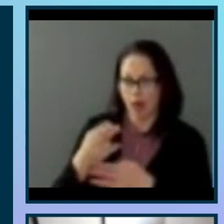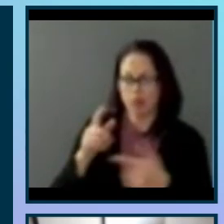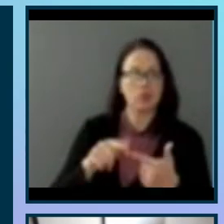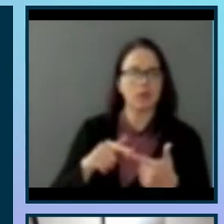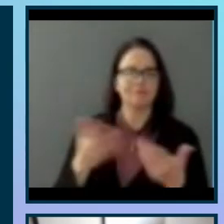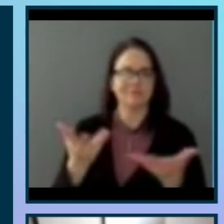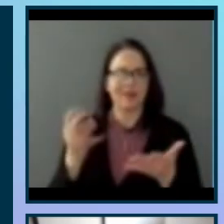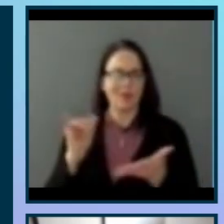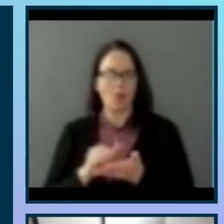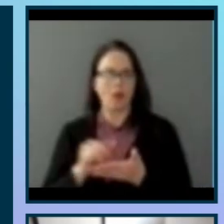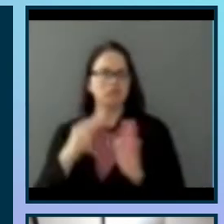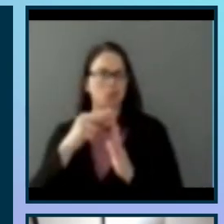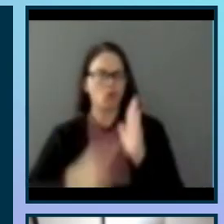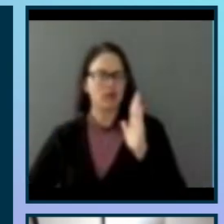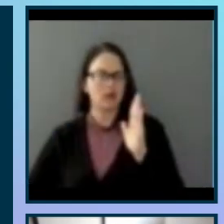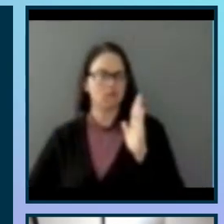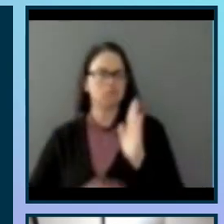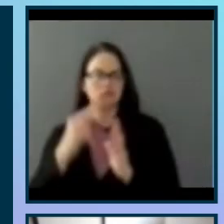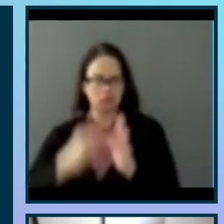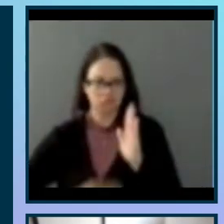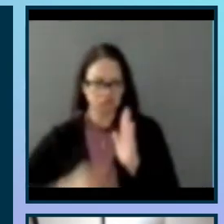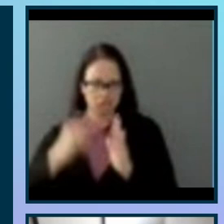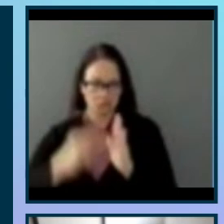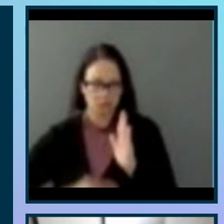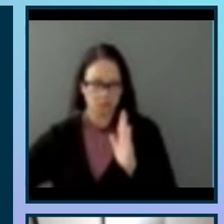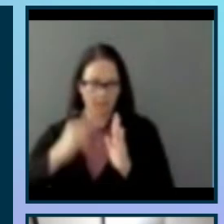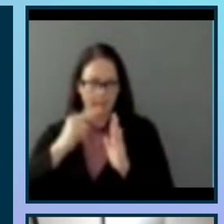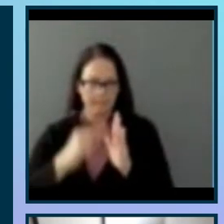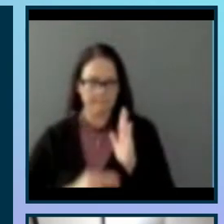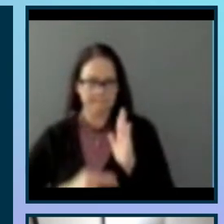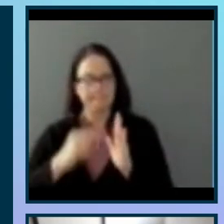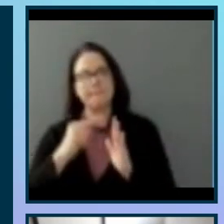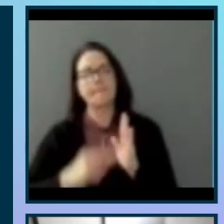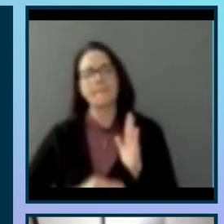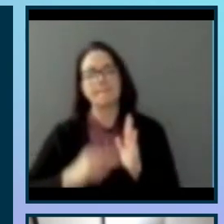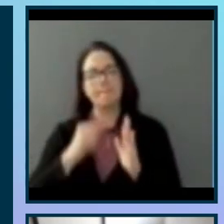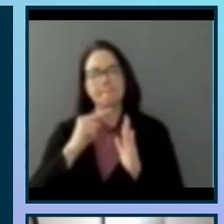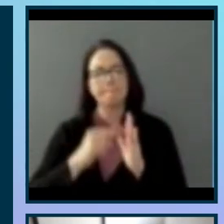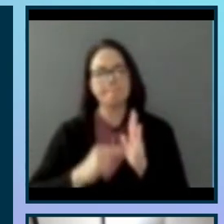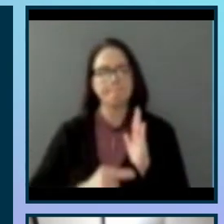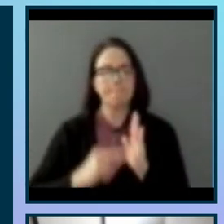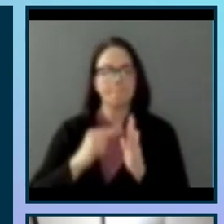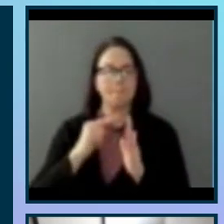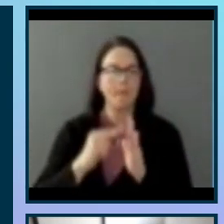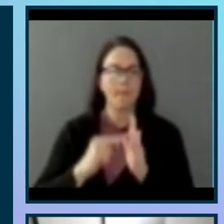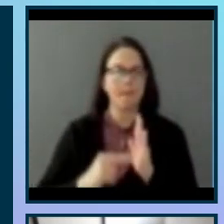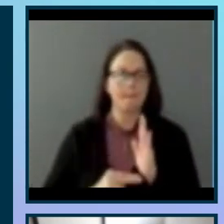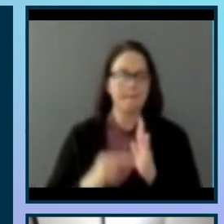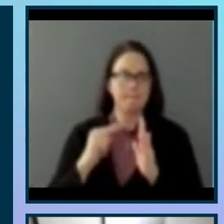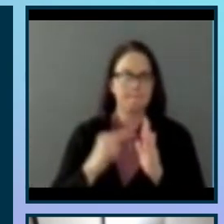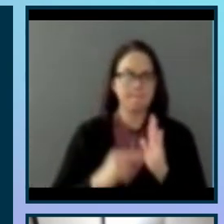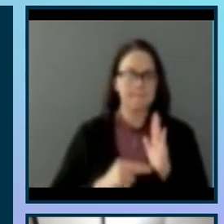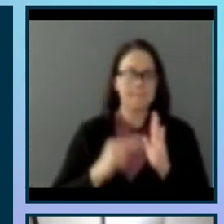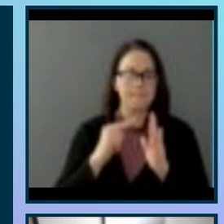cost, full spectrum, full spectrum logger based on the gecko processor range from silicon labs. Just like its